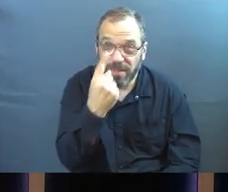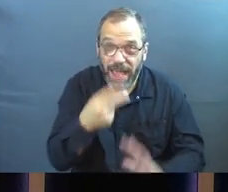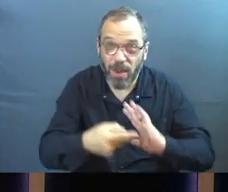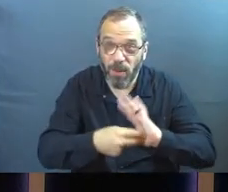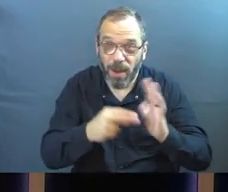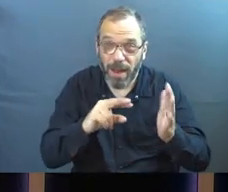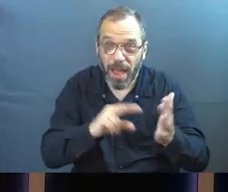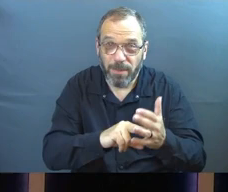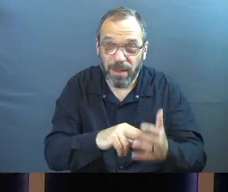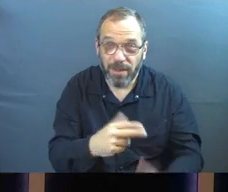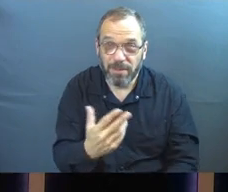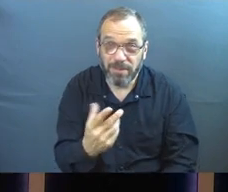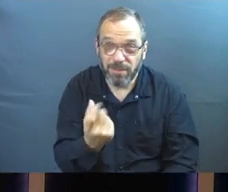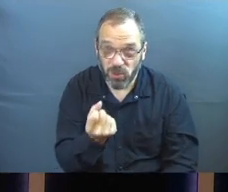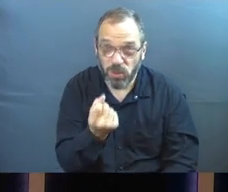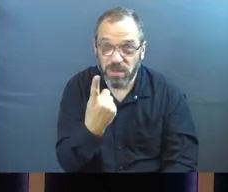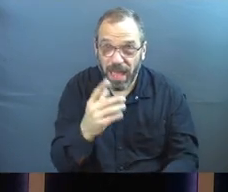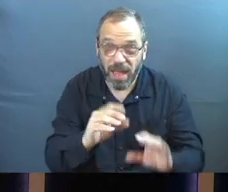It's a serious subject.